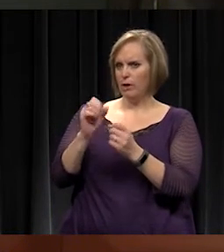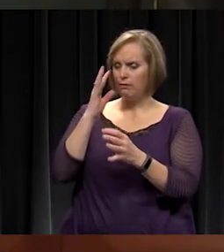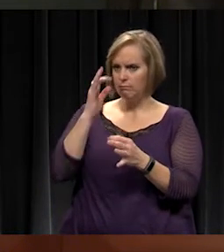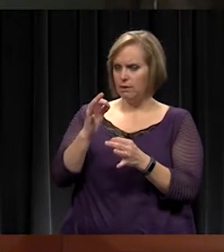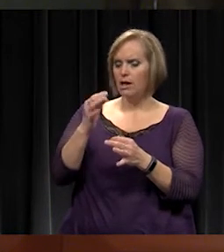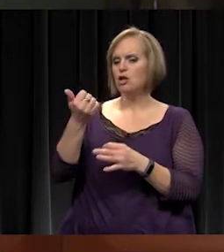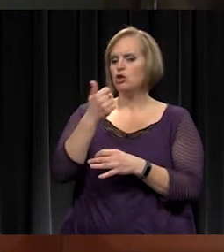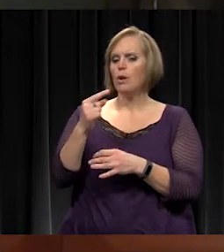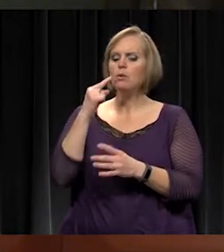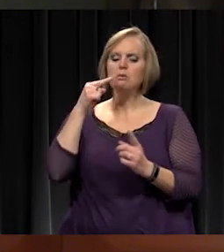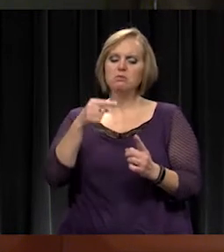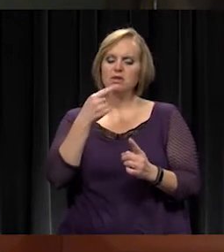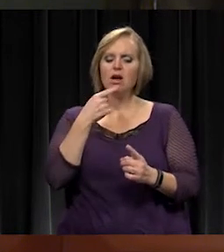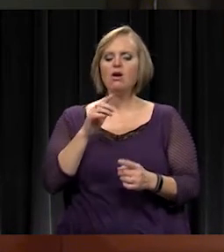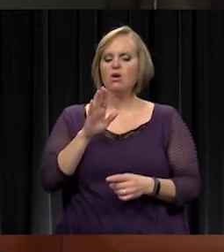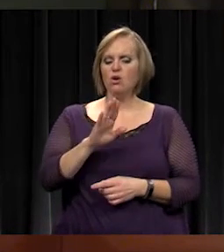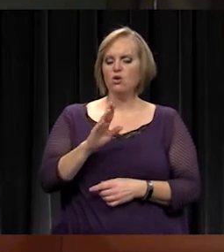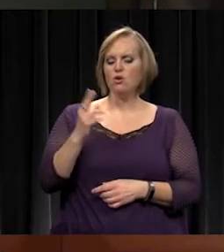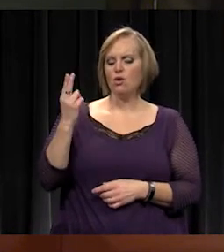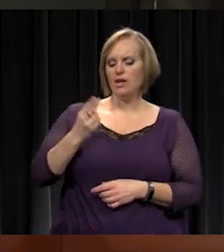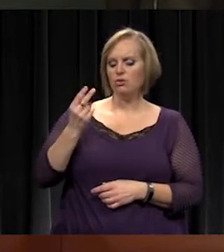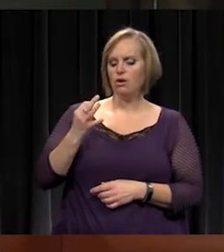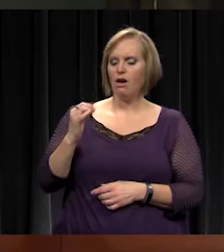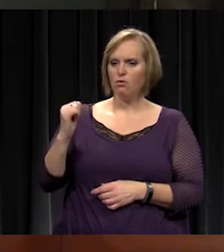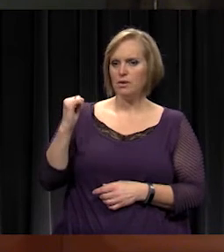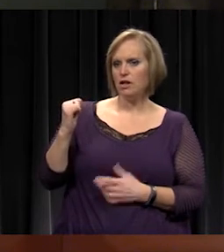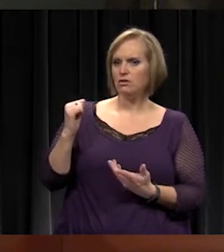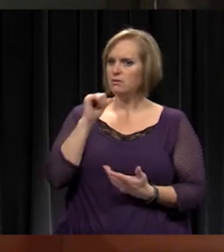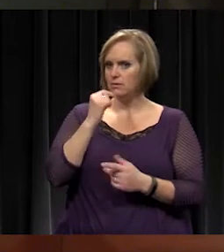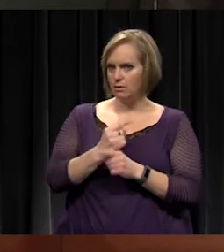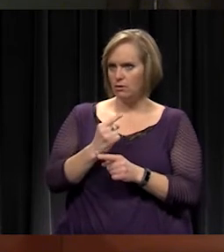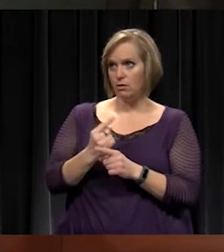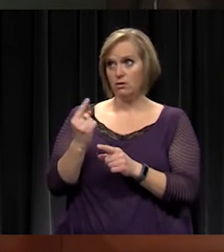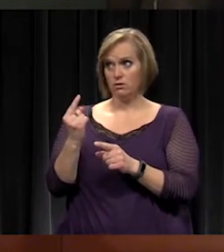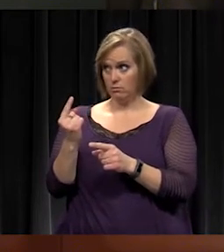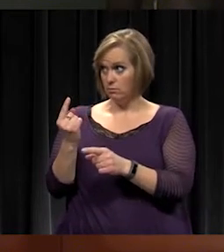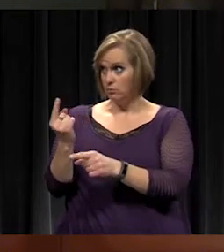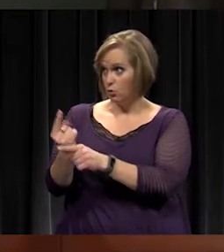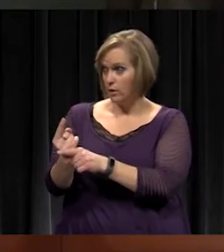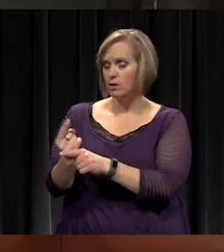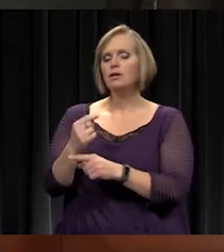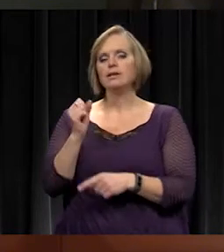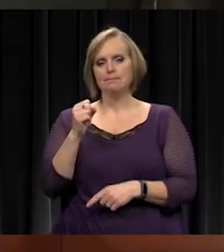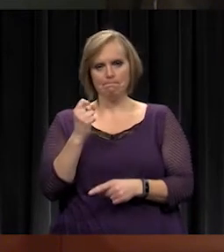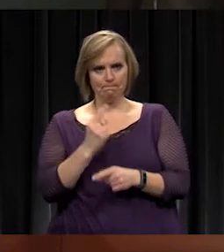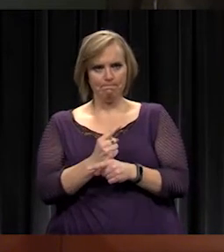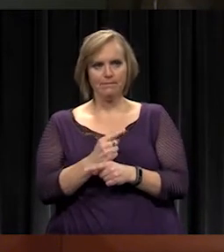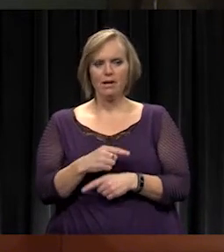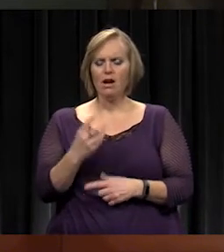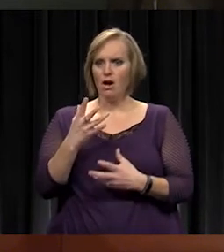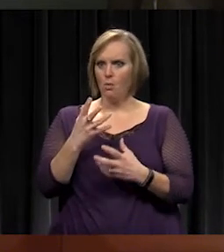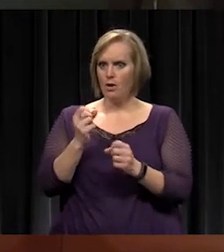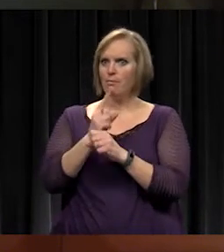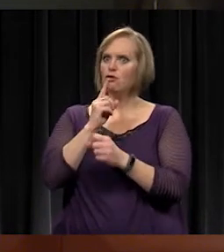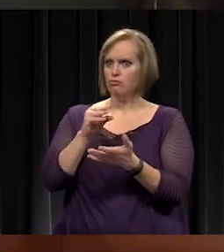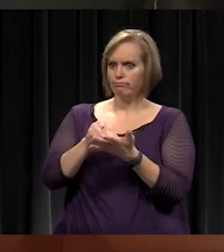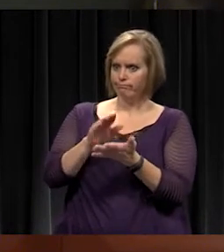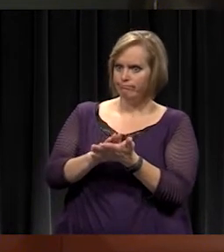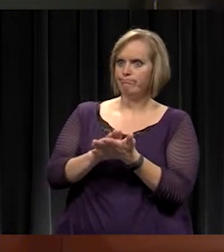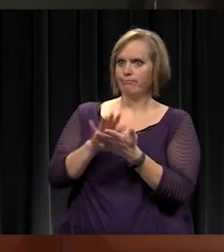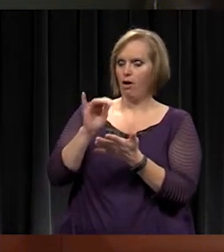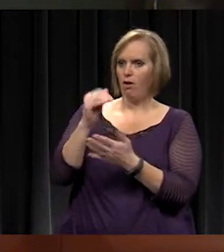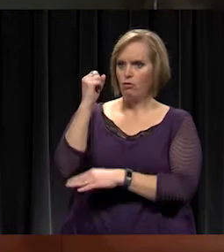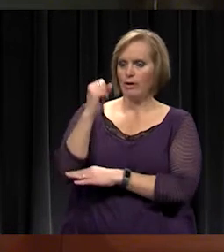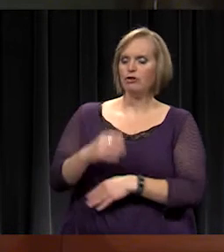saying, yeah, your history of projections is inaccurate, right? Correct. Okay. Just want to get that on the record. And then, um,